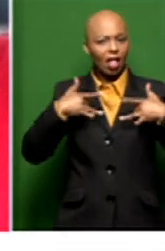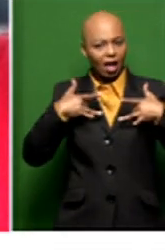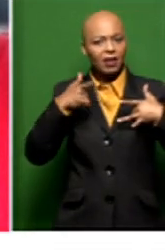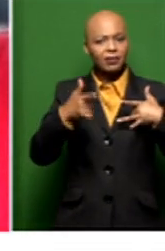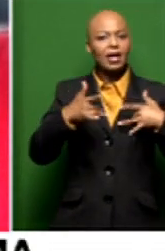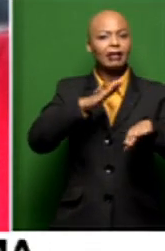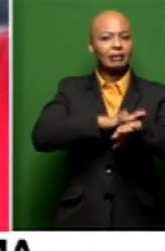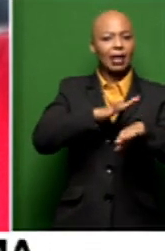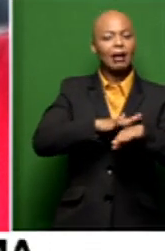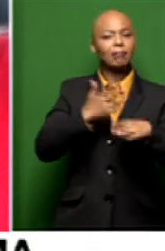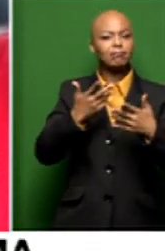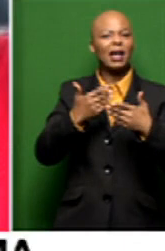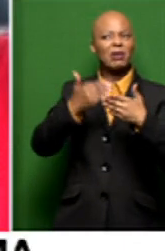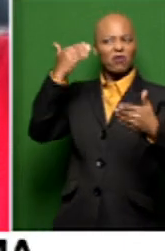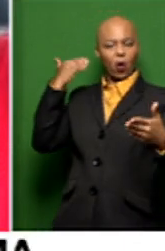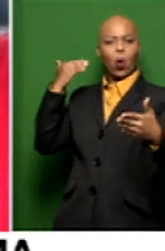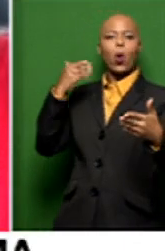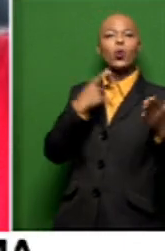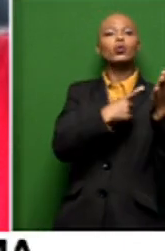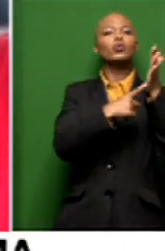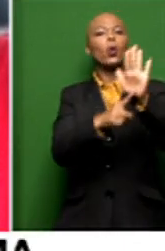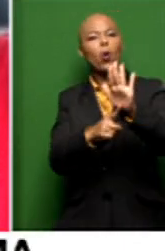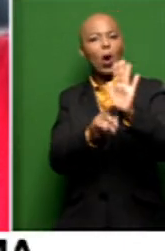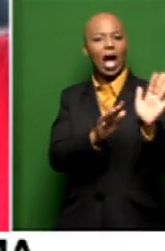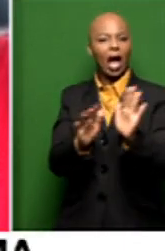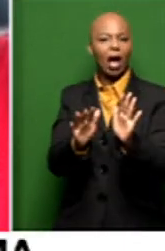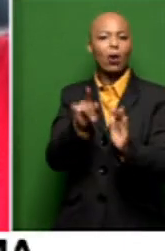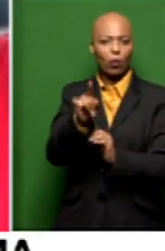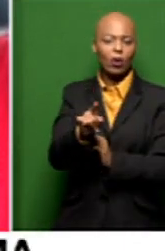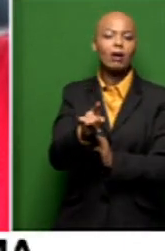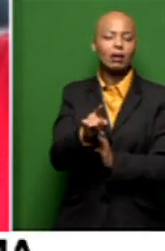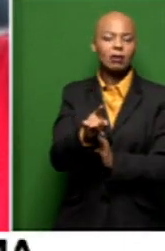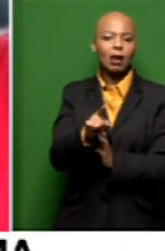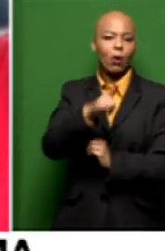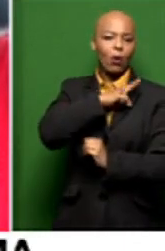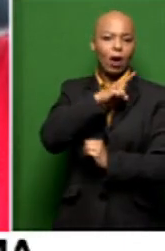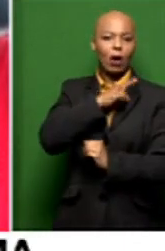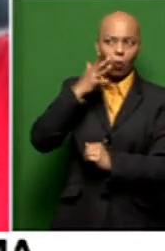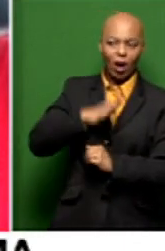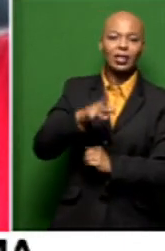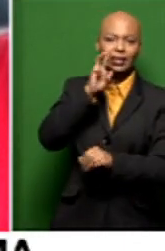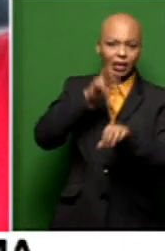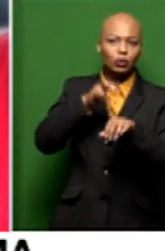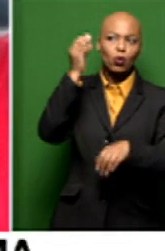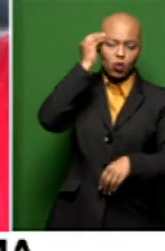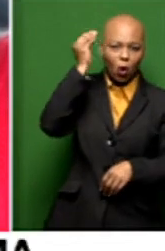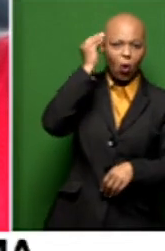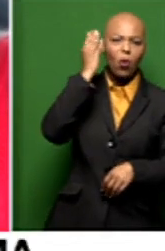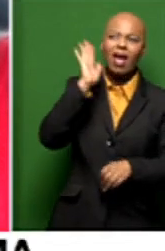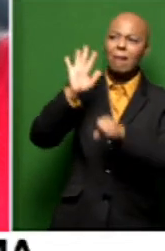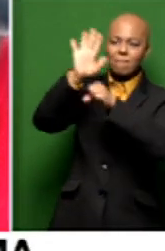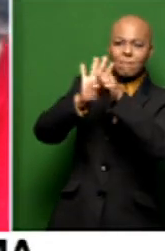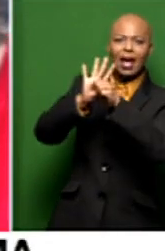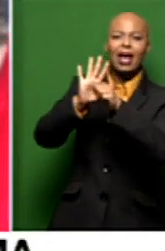careers. But then how we sadly turned our back on this beautiful venue once we got out of